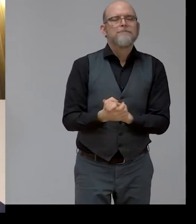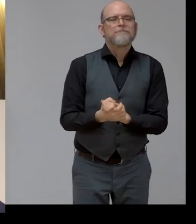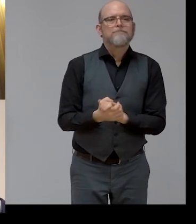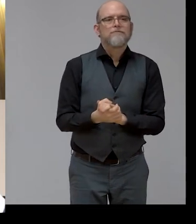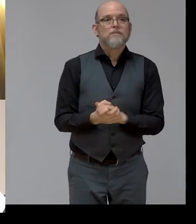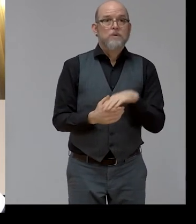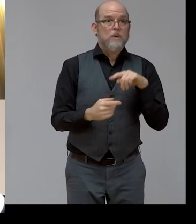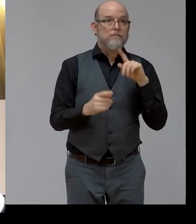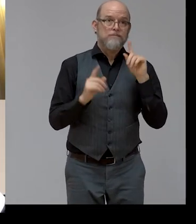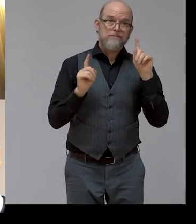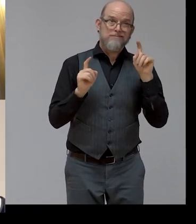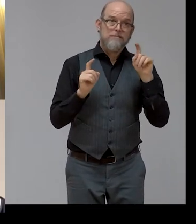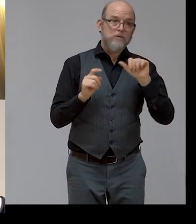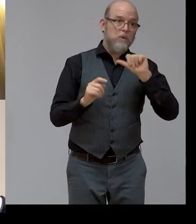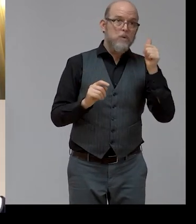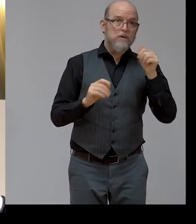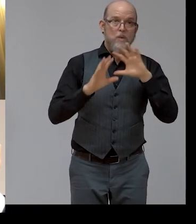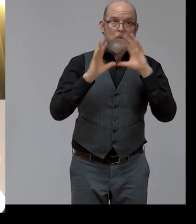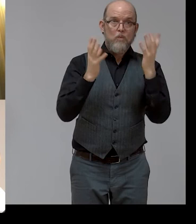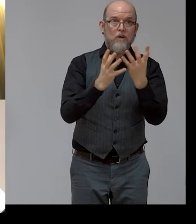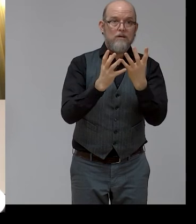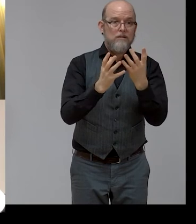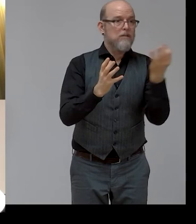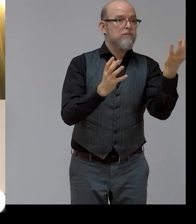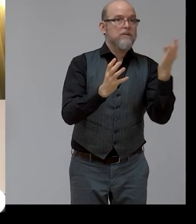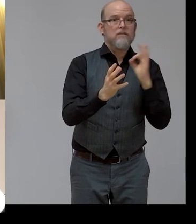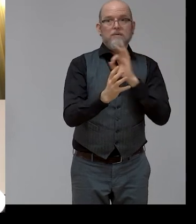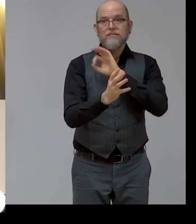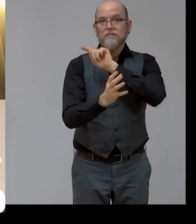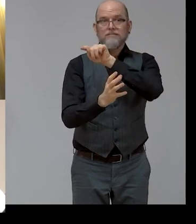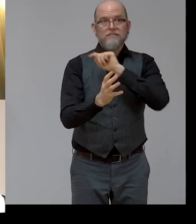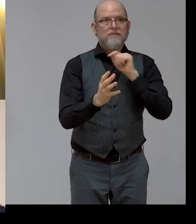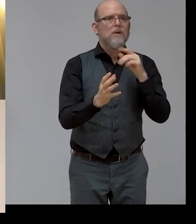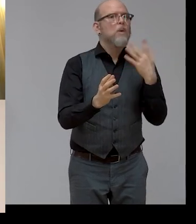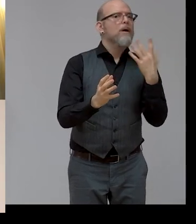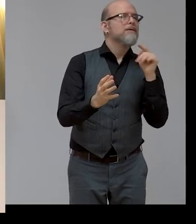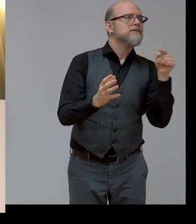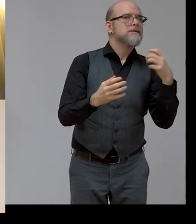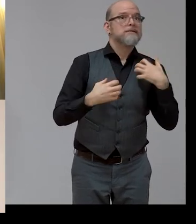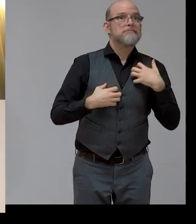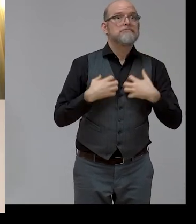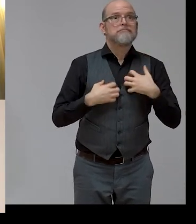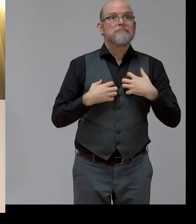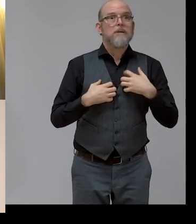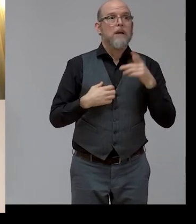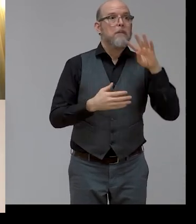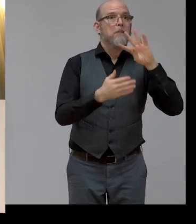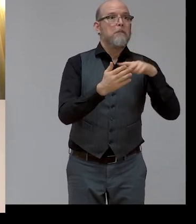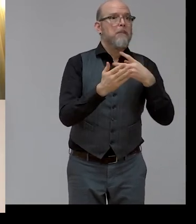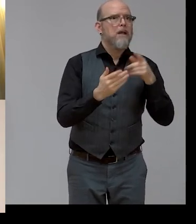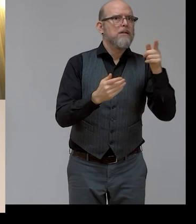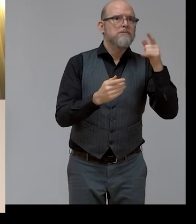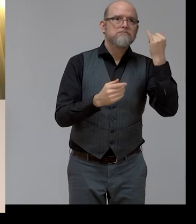Earth, so to say, where they have interesting plans in the pipeline where we can learn from?